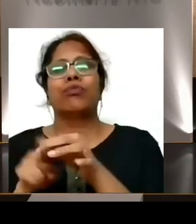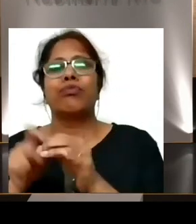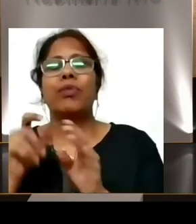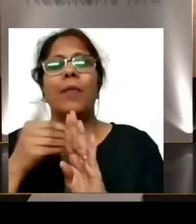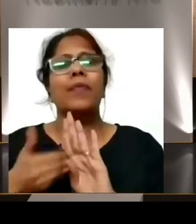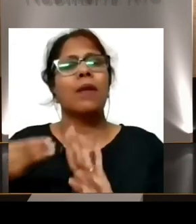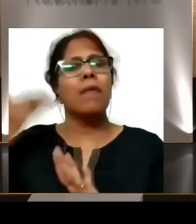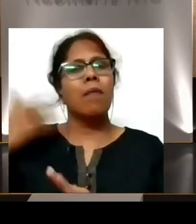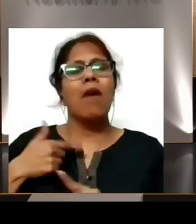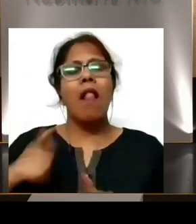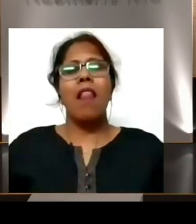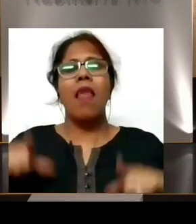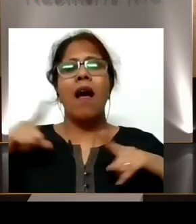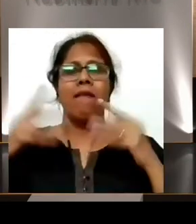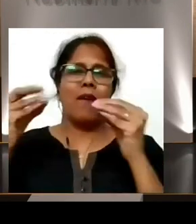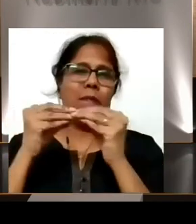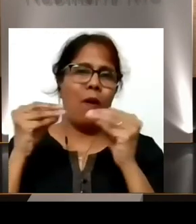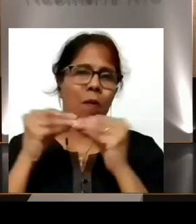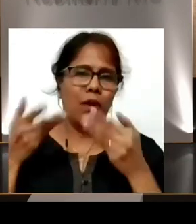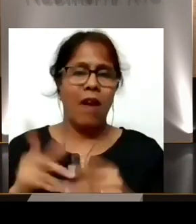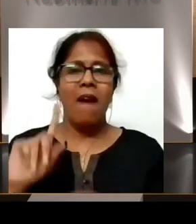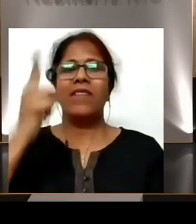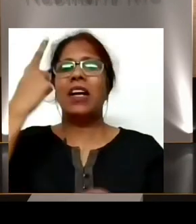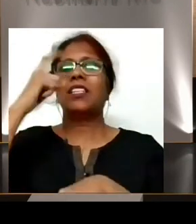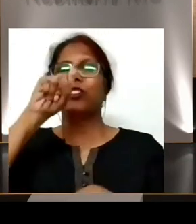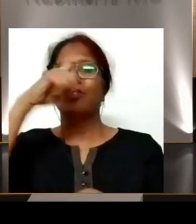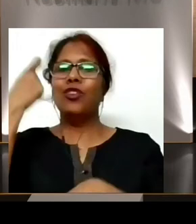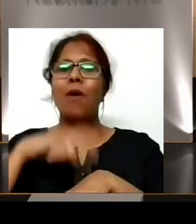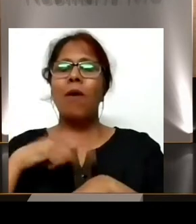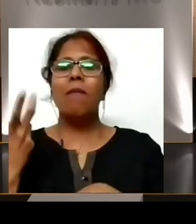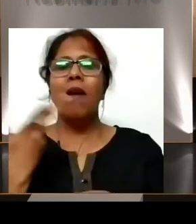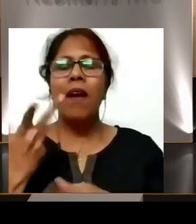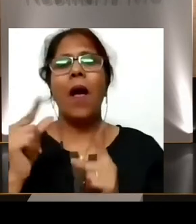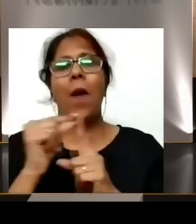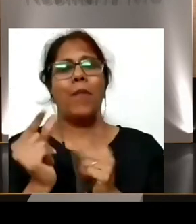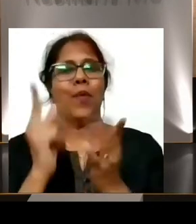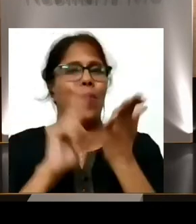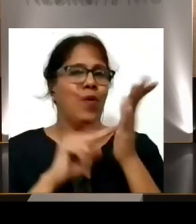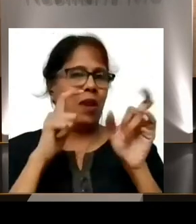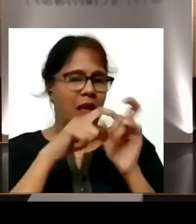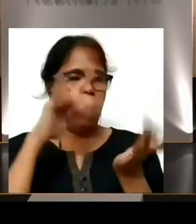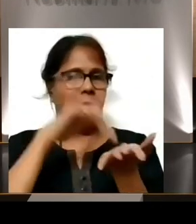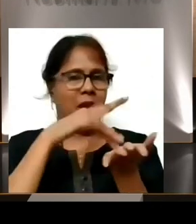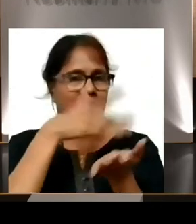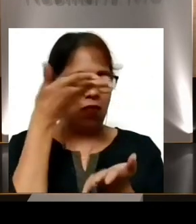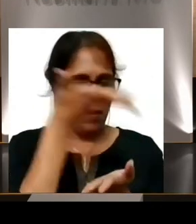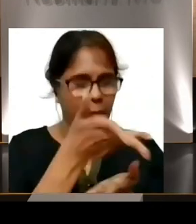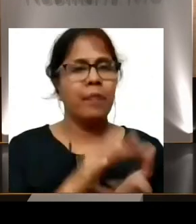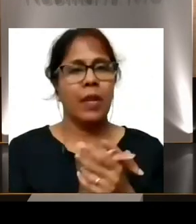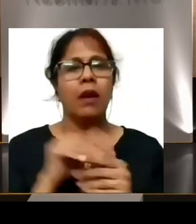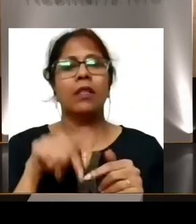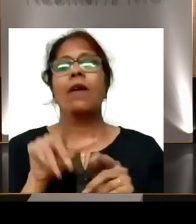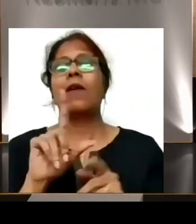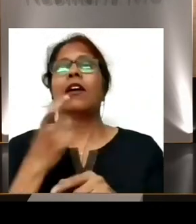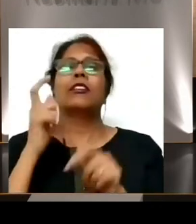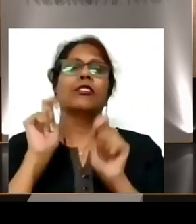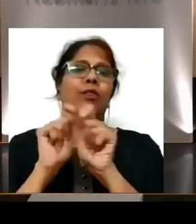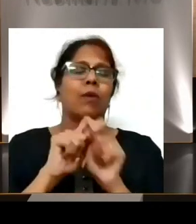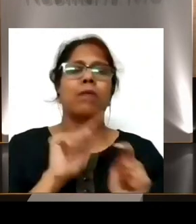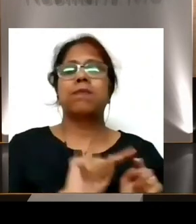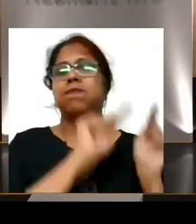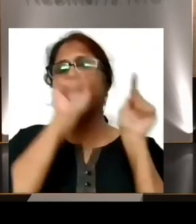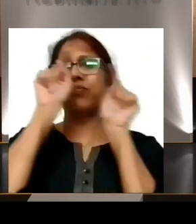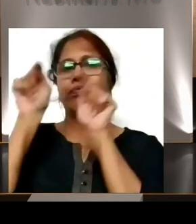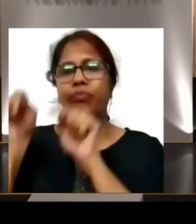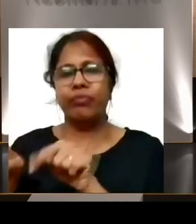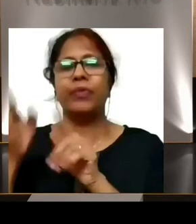from Mumbai, and I got my first job in Pune. So, within a few months, I got my job posting in Mumbai, which is my